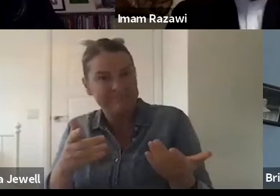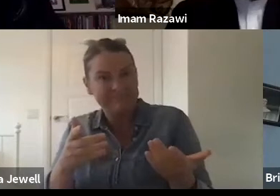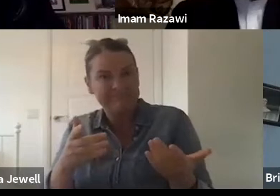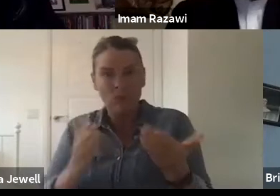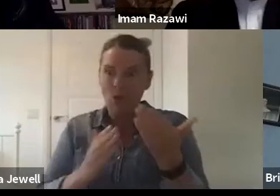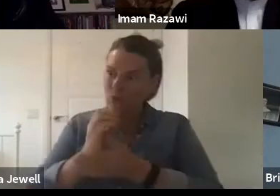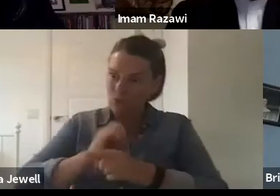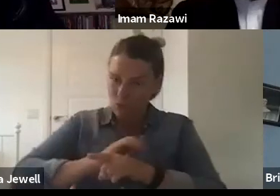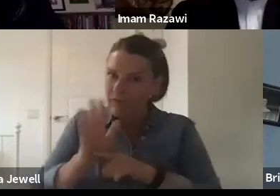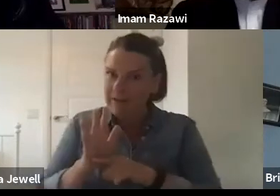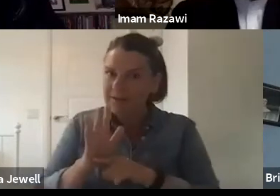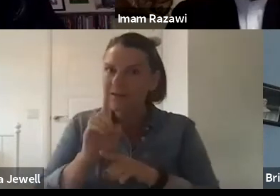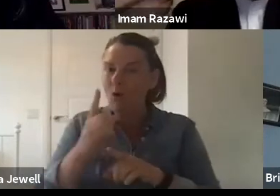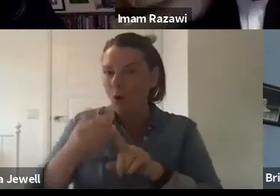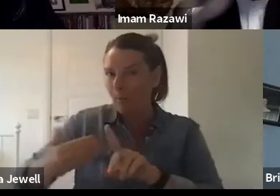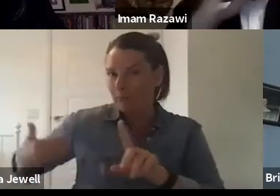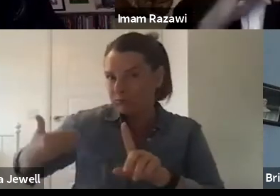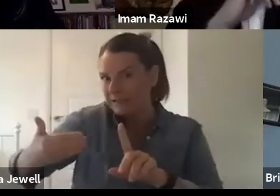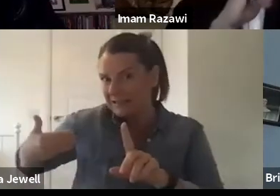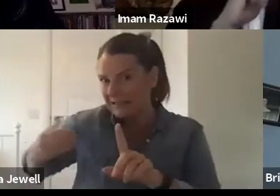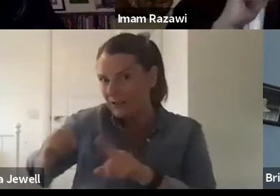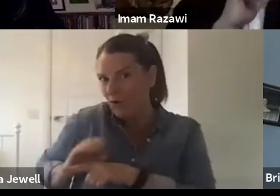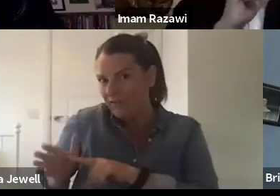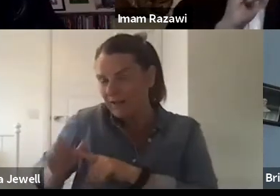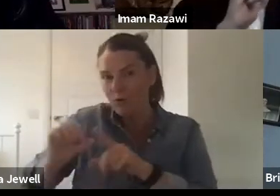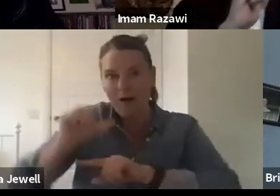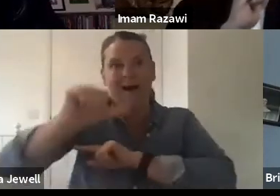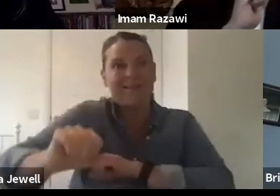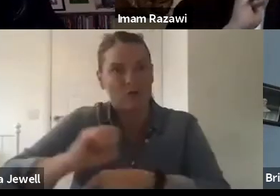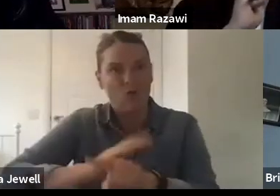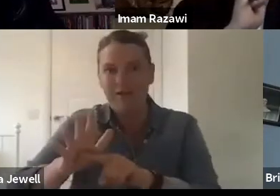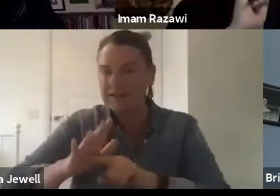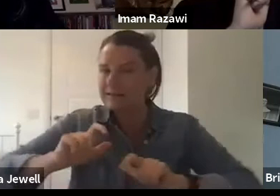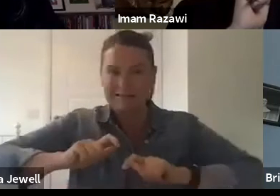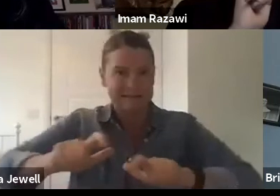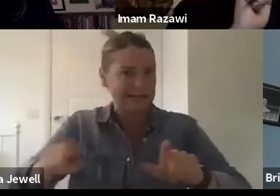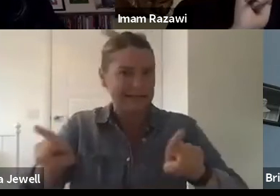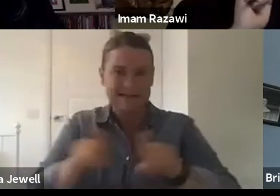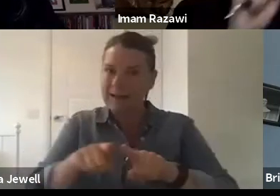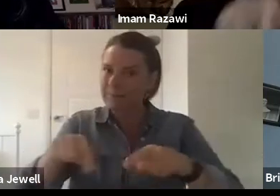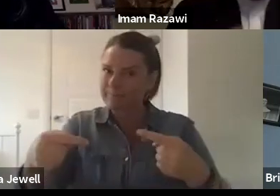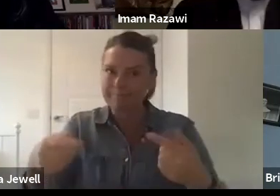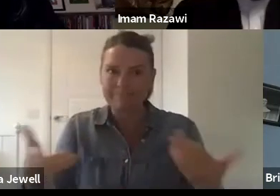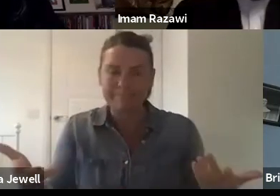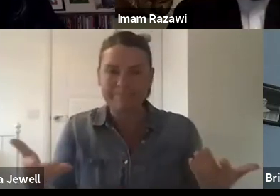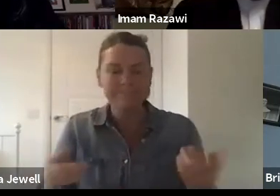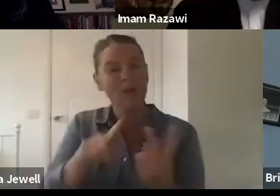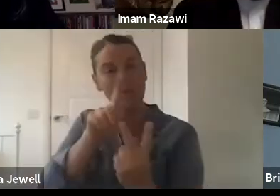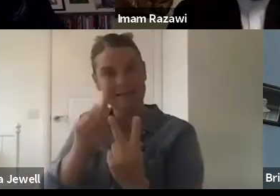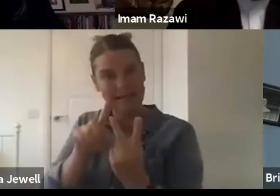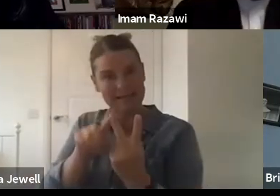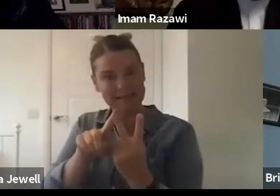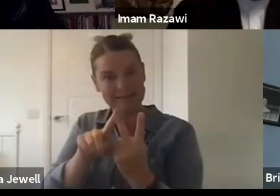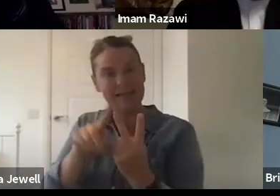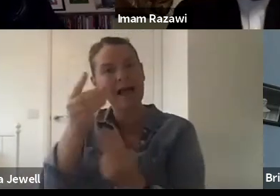period before COVID. And the second dimension I wanted to mention is, is a kind of area of economic strategy, which the